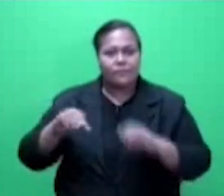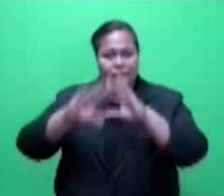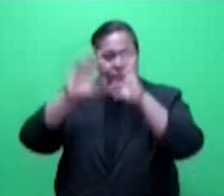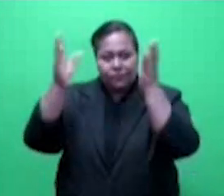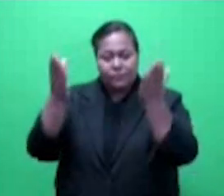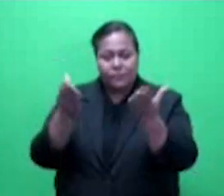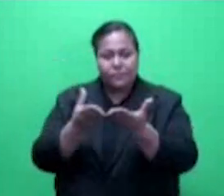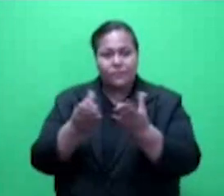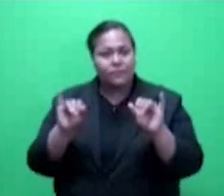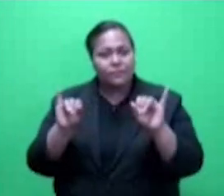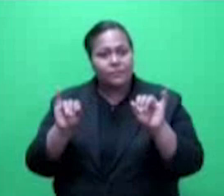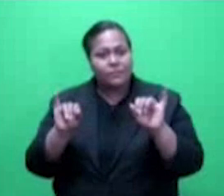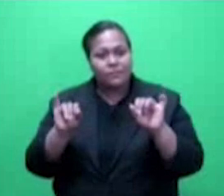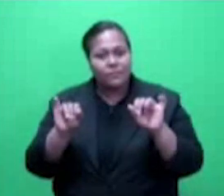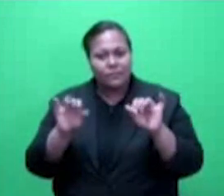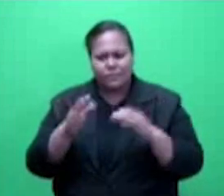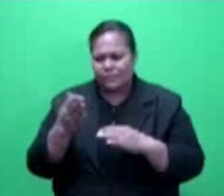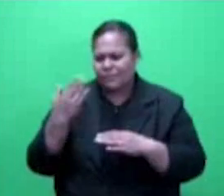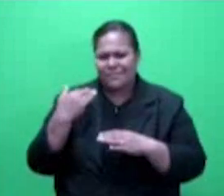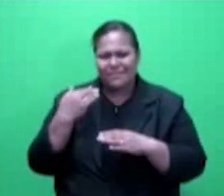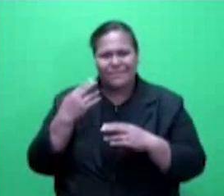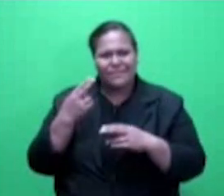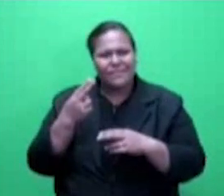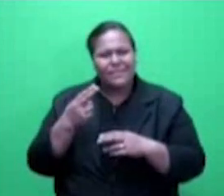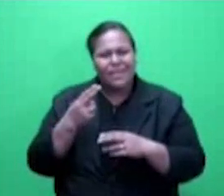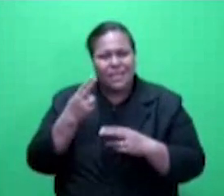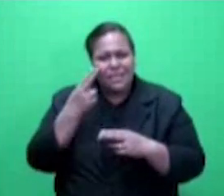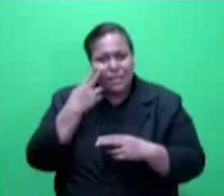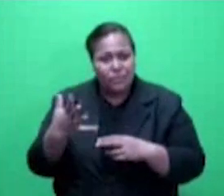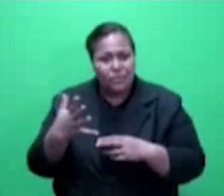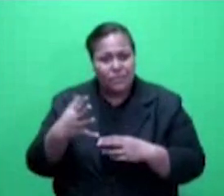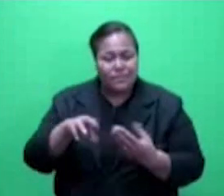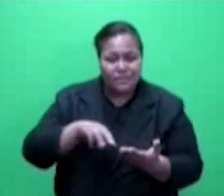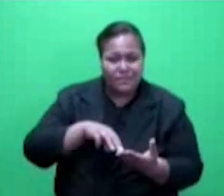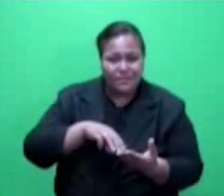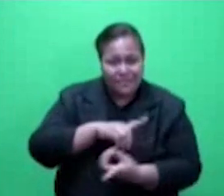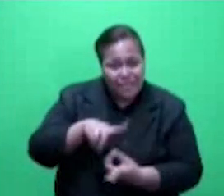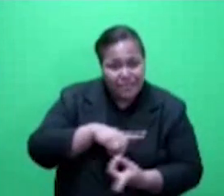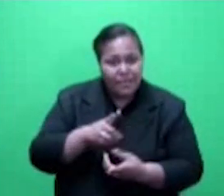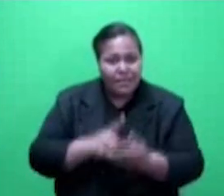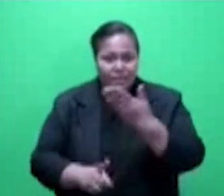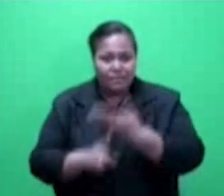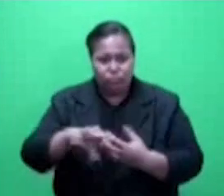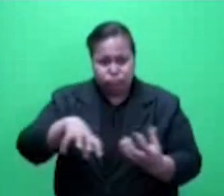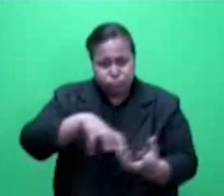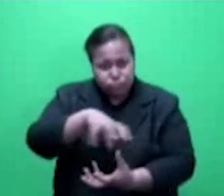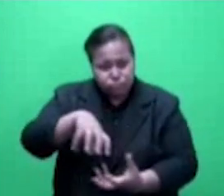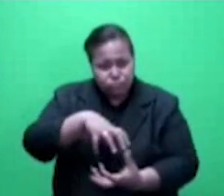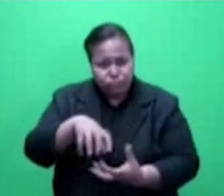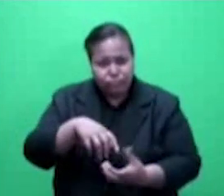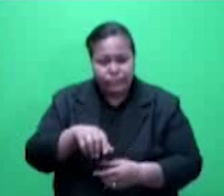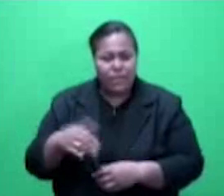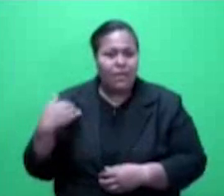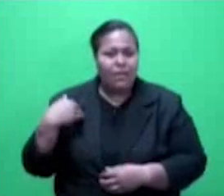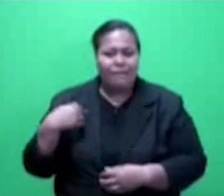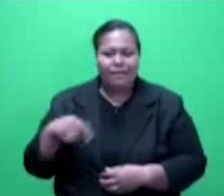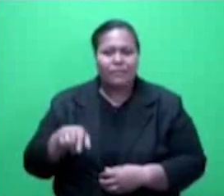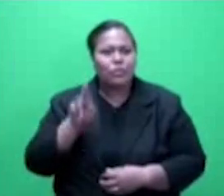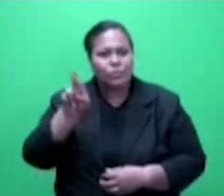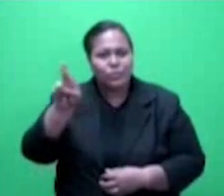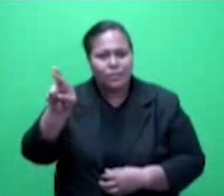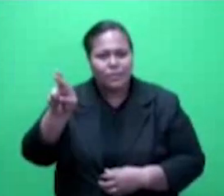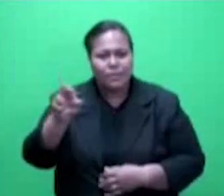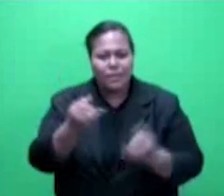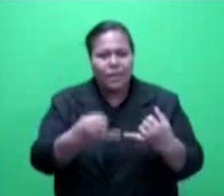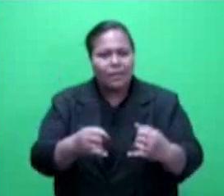pandemic and the recent national disaster which affected our rural maritime islands and parts of the western and the